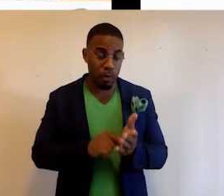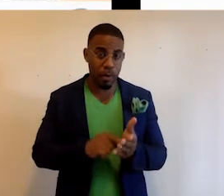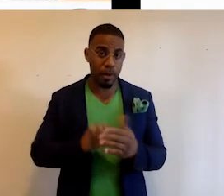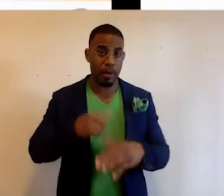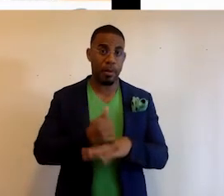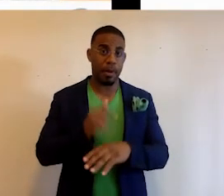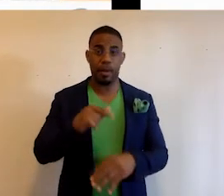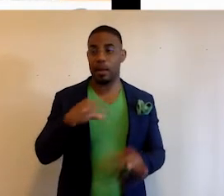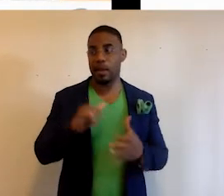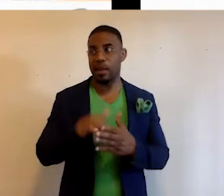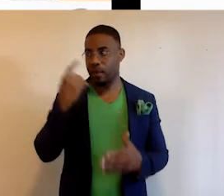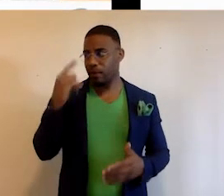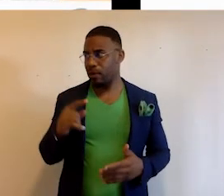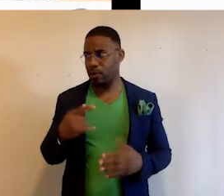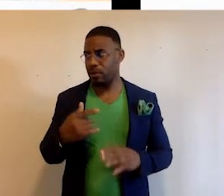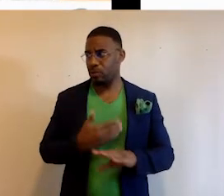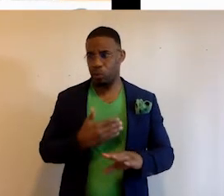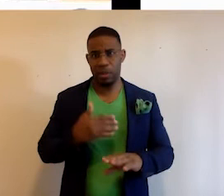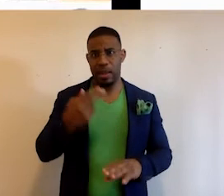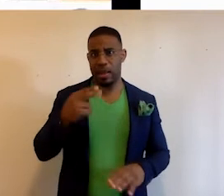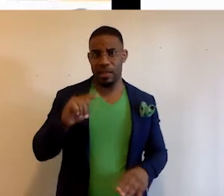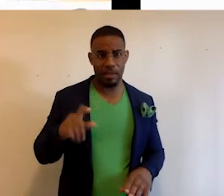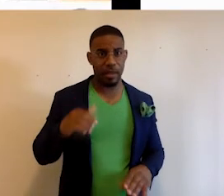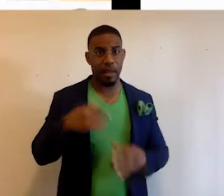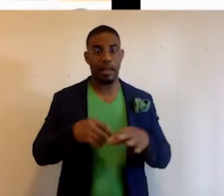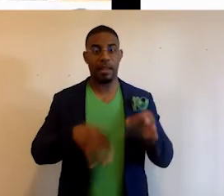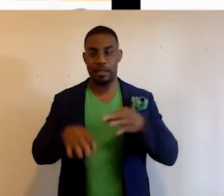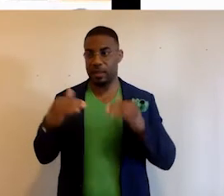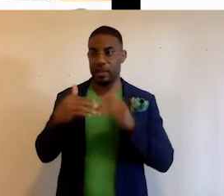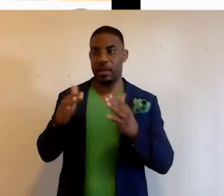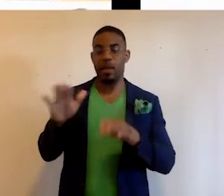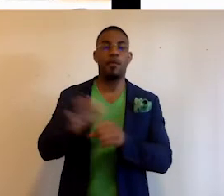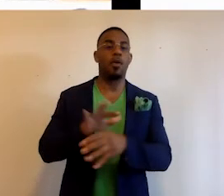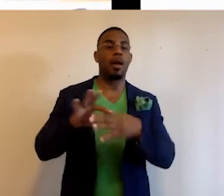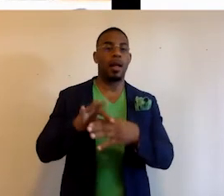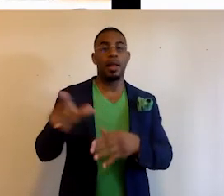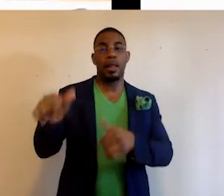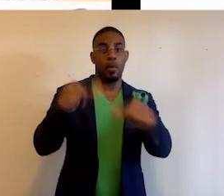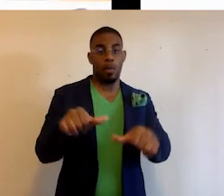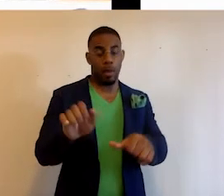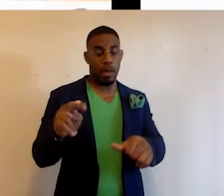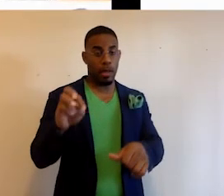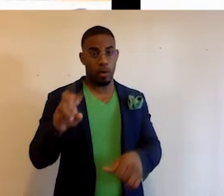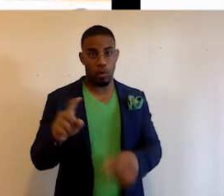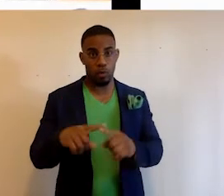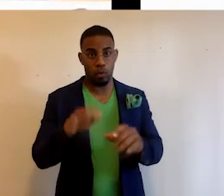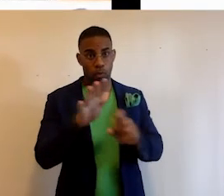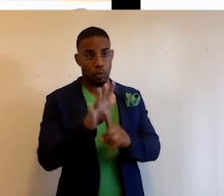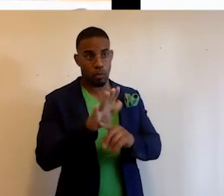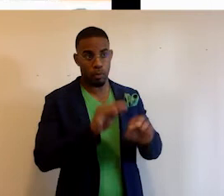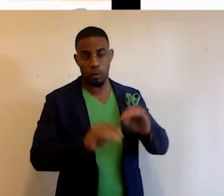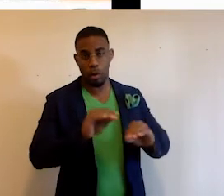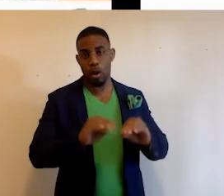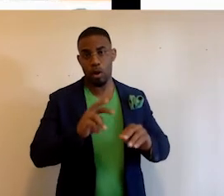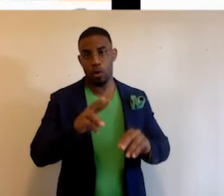Bay State Bank. And I did that for them for free in exchange for letting me pull the content that they posted as news to populate the news